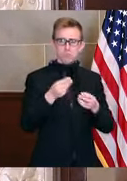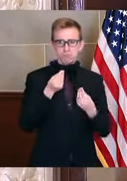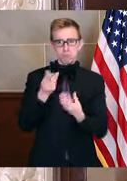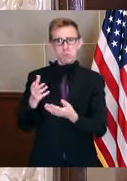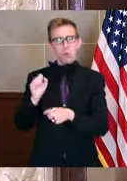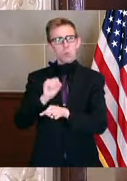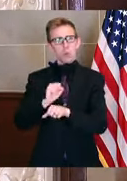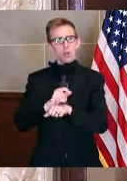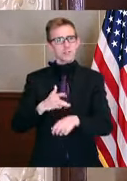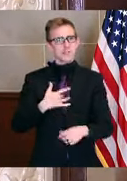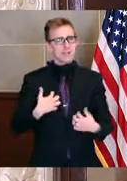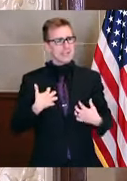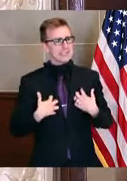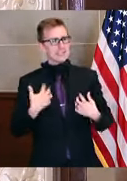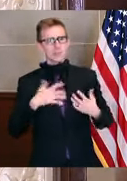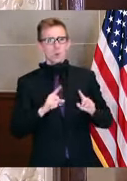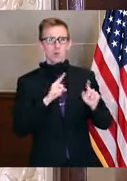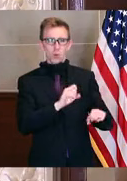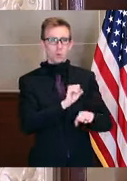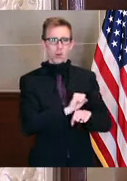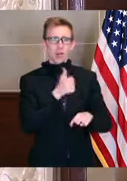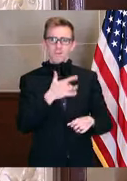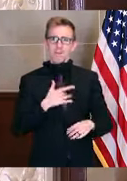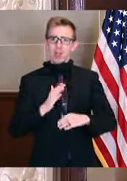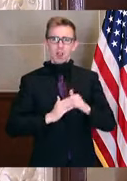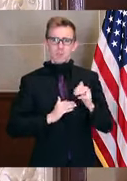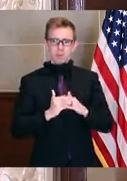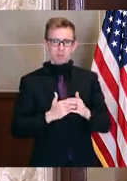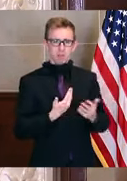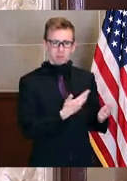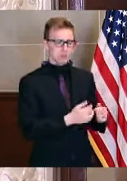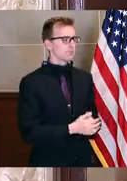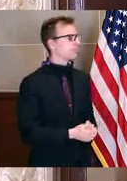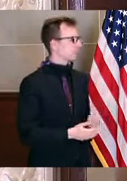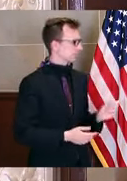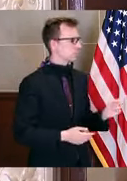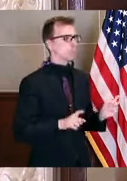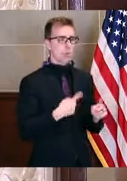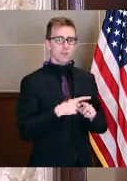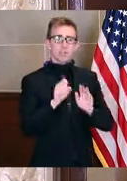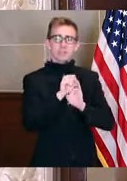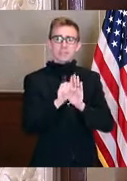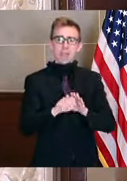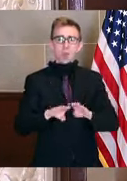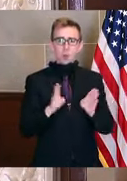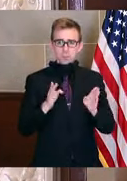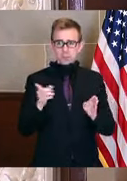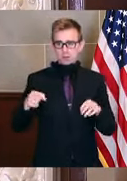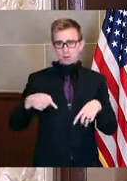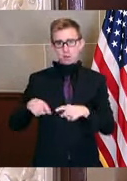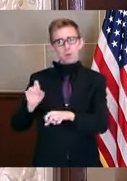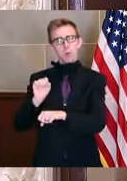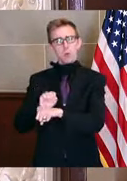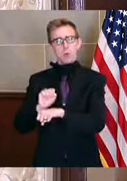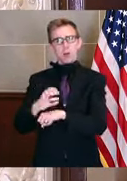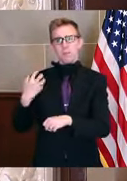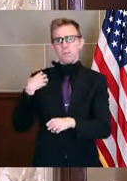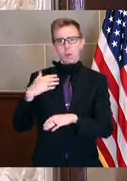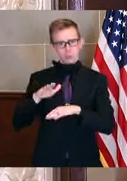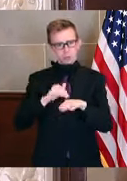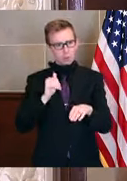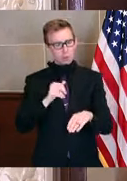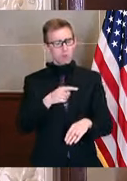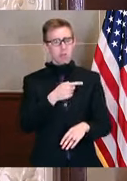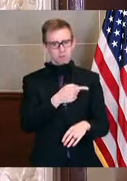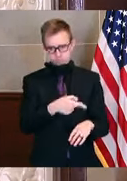work or don't feel comfortable? Well, I think the one thing is, you know, when we open the state up, if they've got to go back to work, if their boss calls you and the